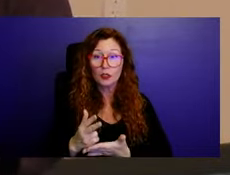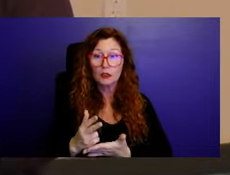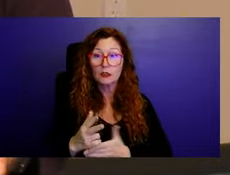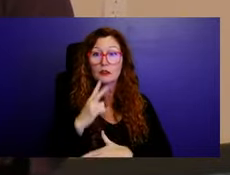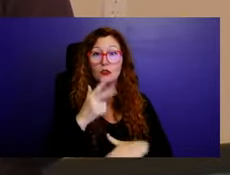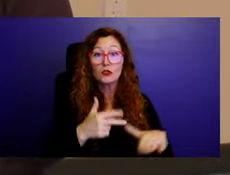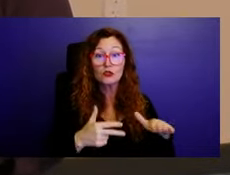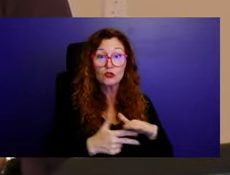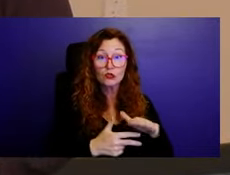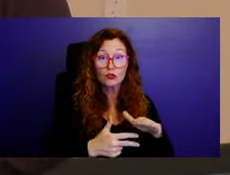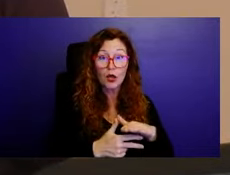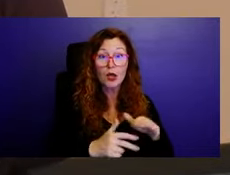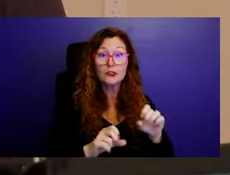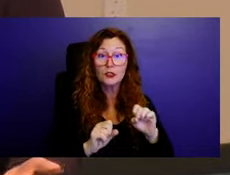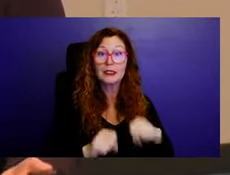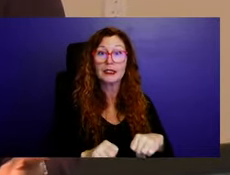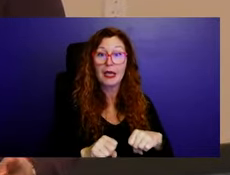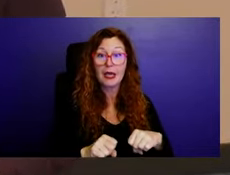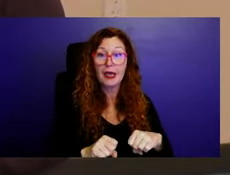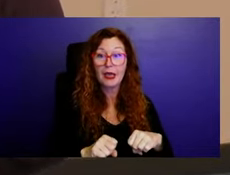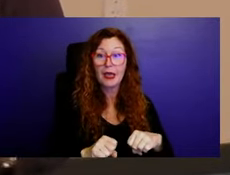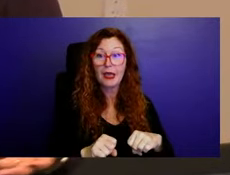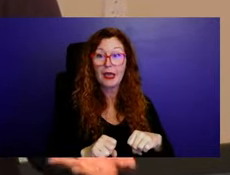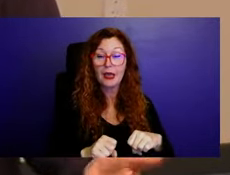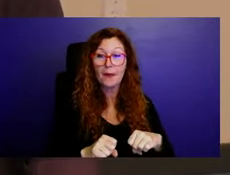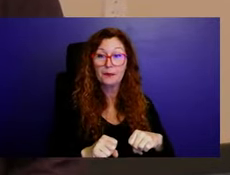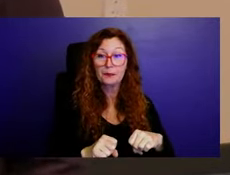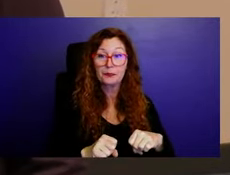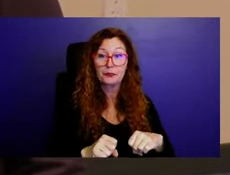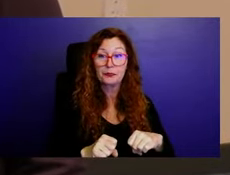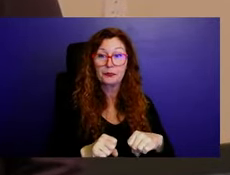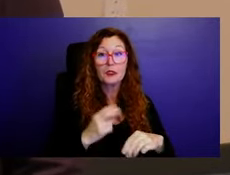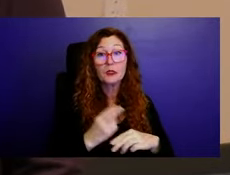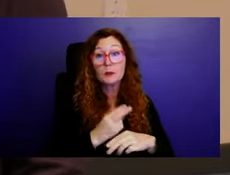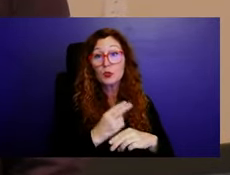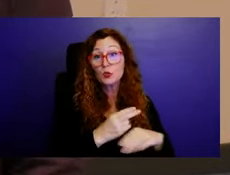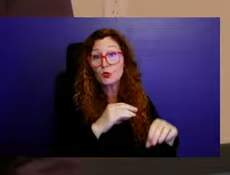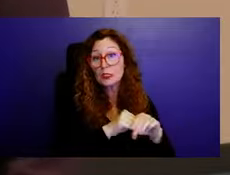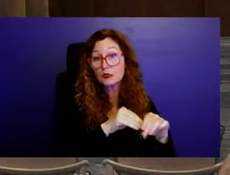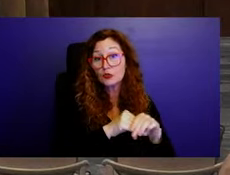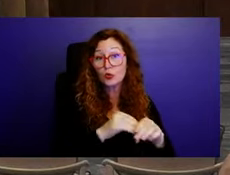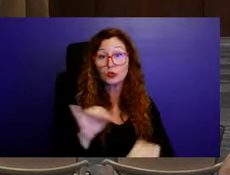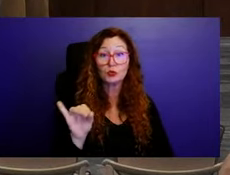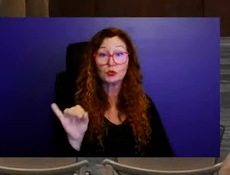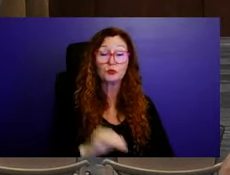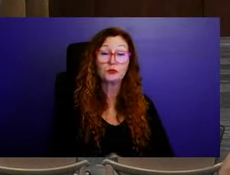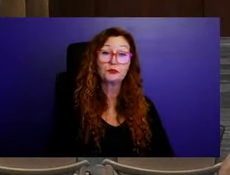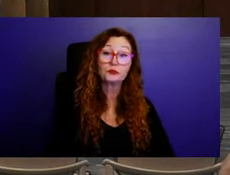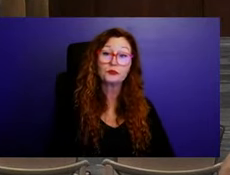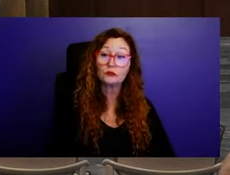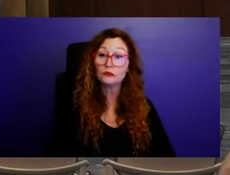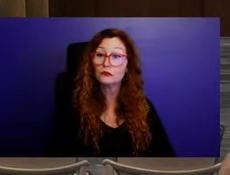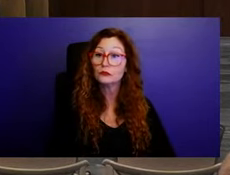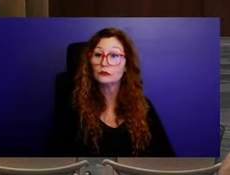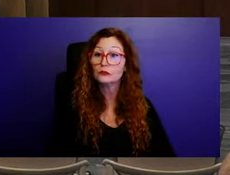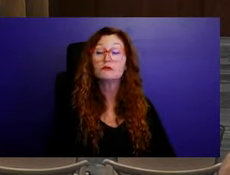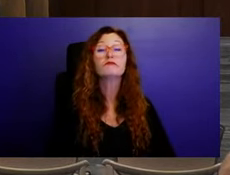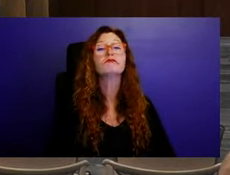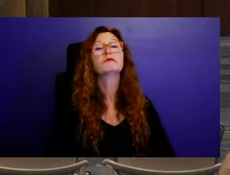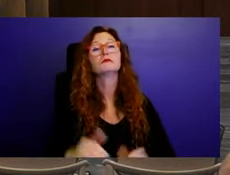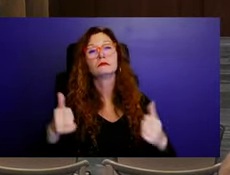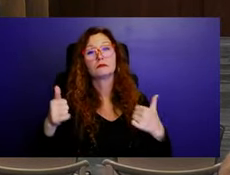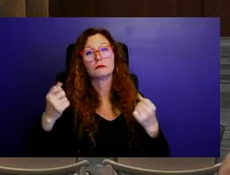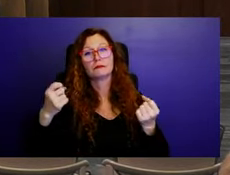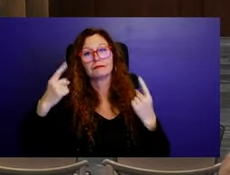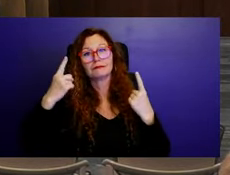another fail safe that we tried to build in, um, in order to approve this variance. Wonderful. Thank you so much. So my, my position